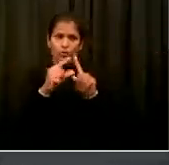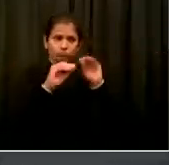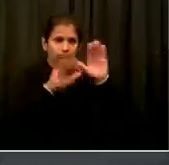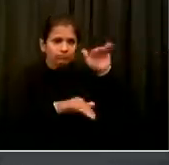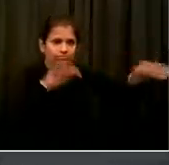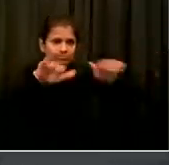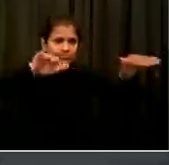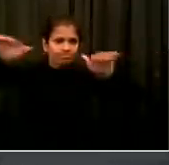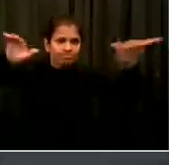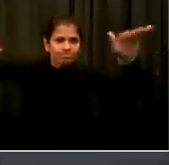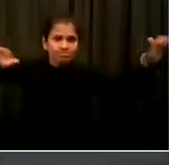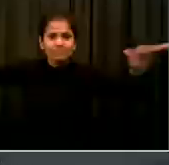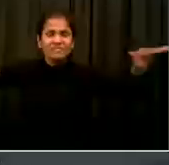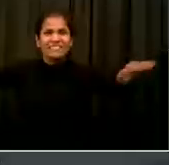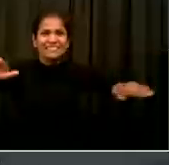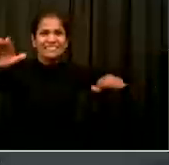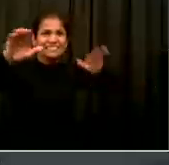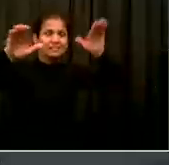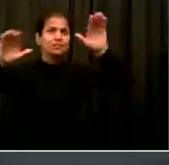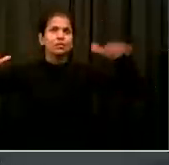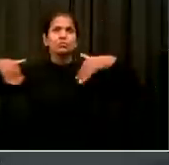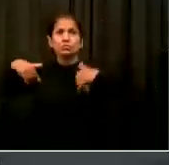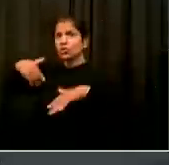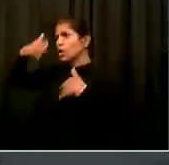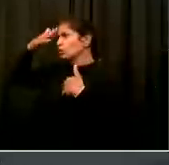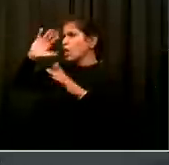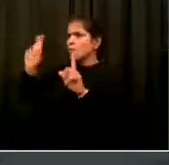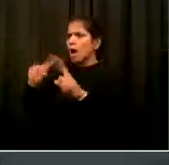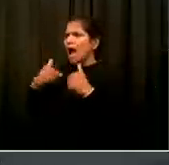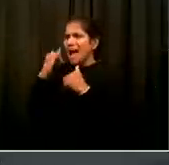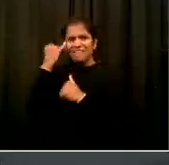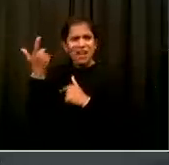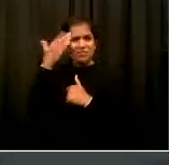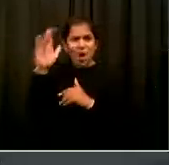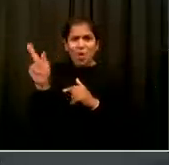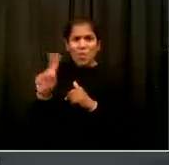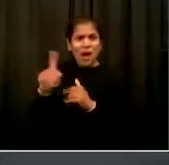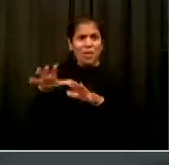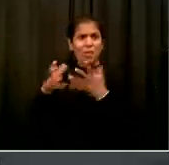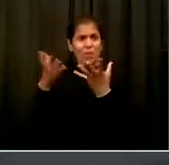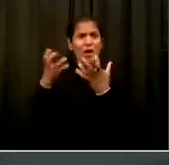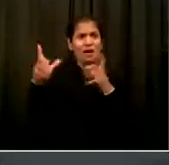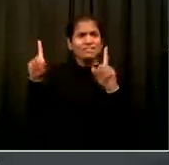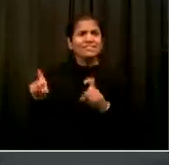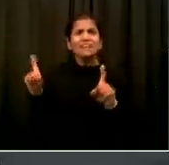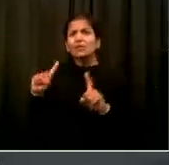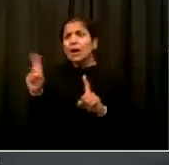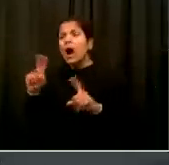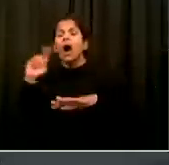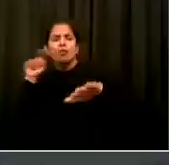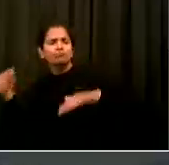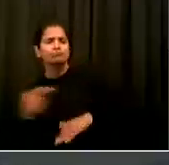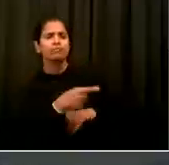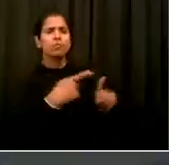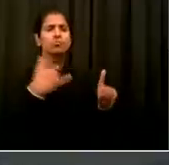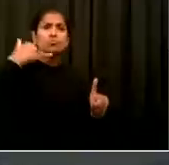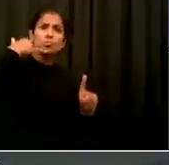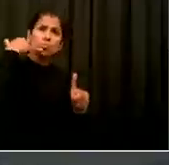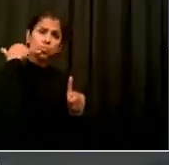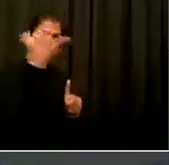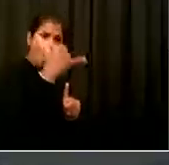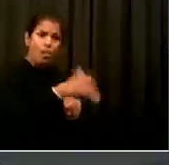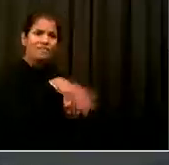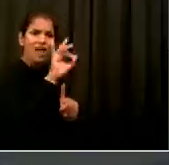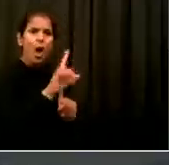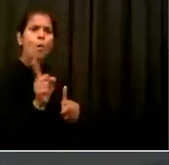if anyone tests positive and needs support, they're going to help us working with Test and Trace to get people safely separated and get them the support they